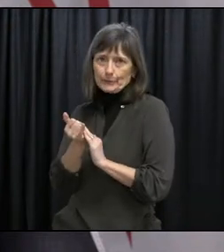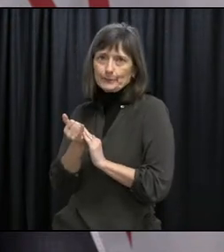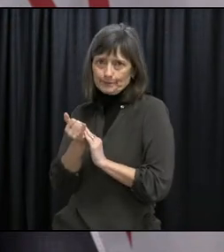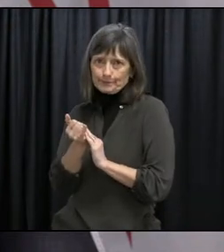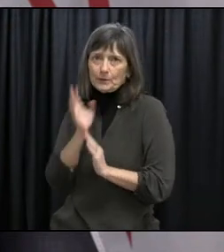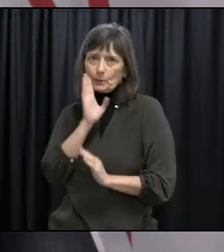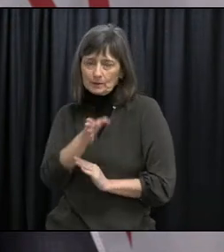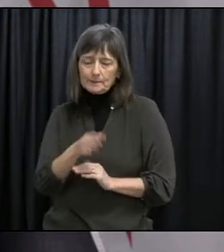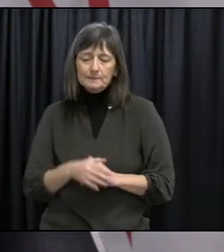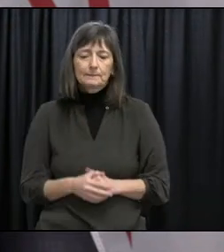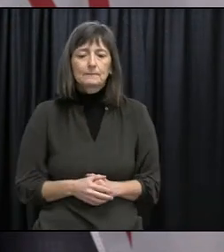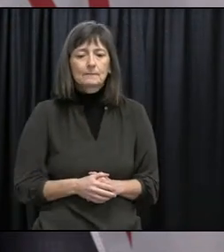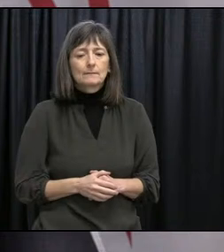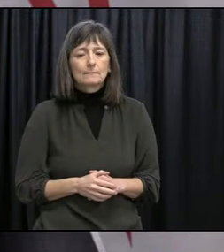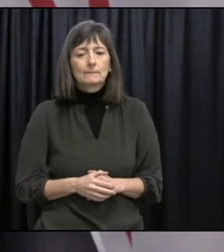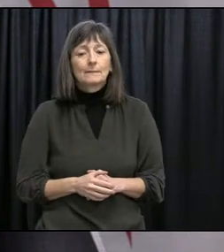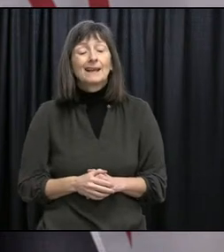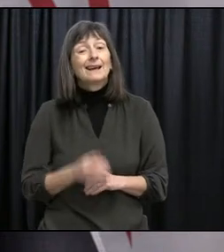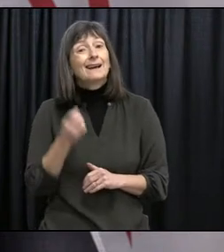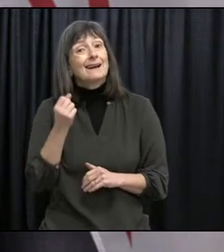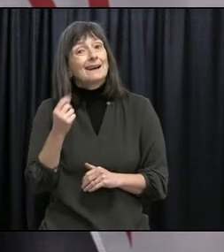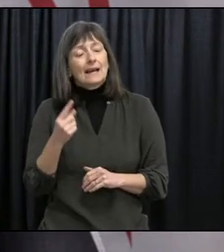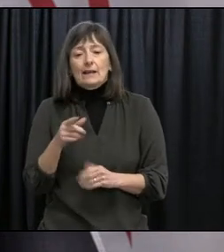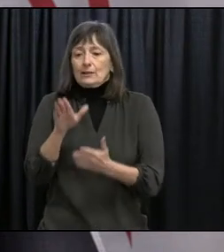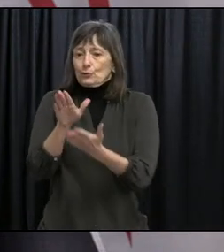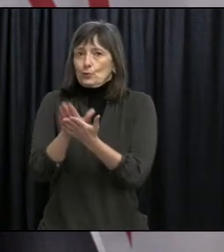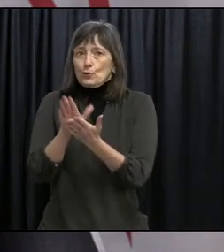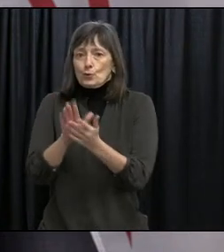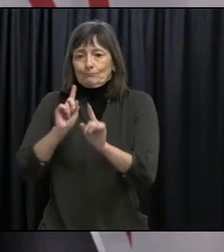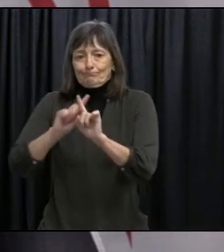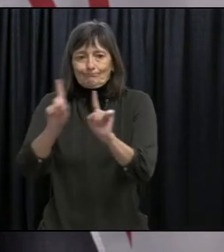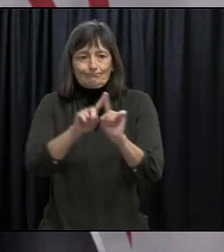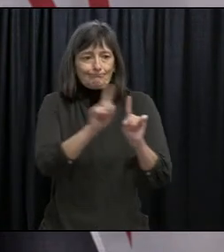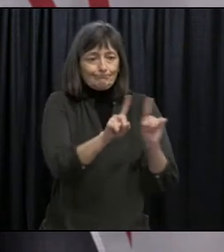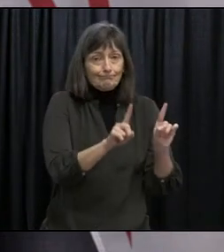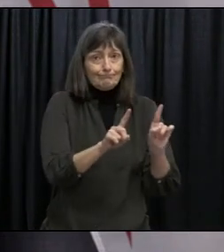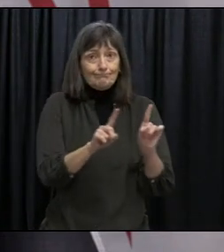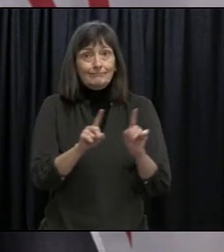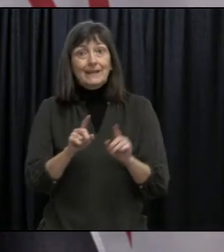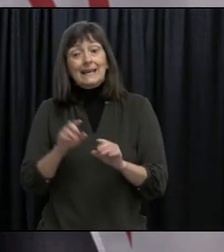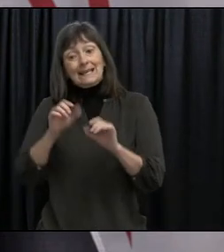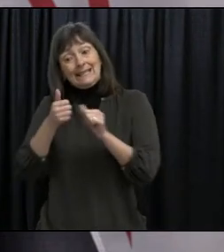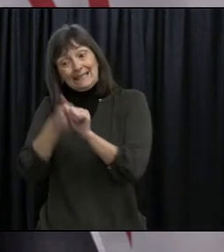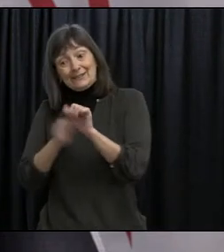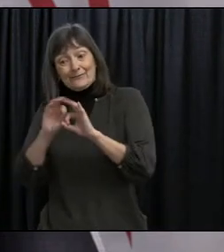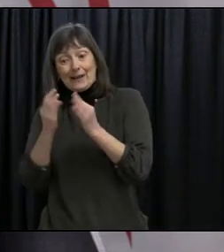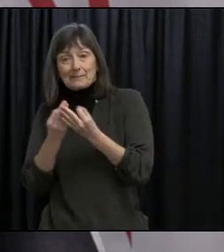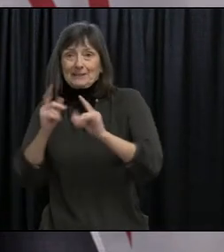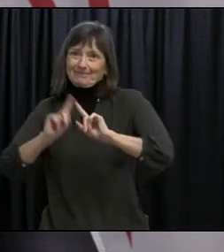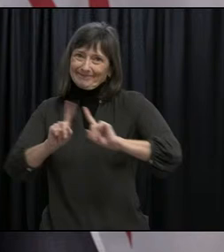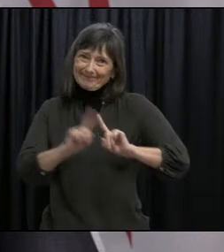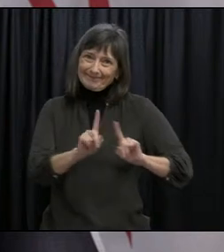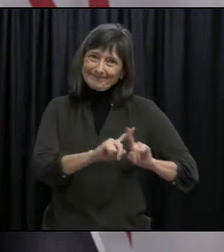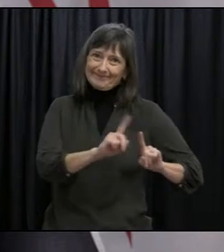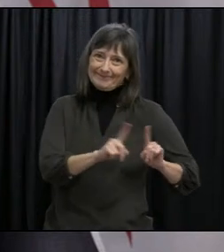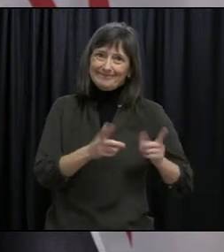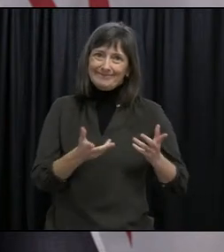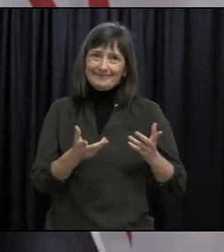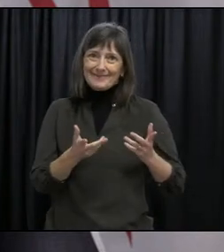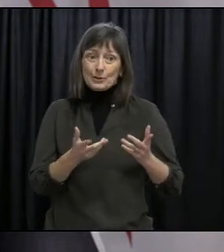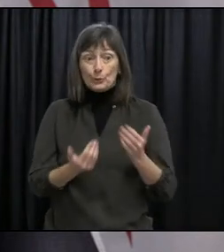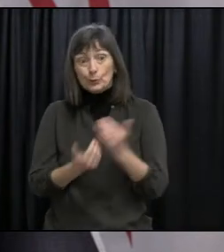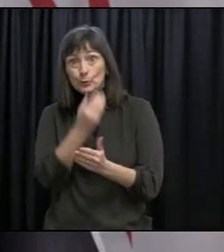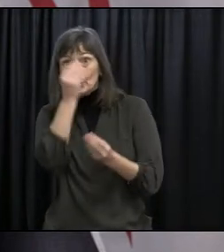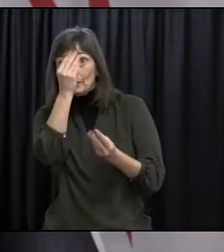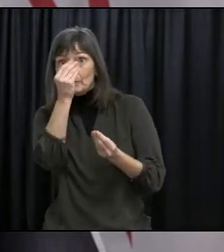That information, which may vary on a school-by-school basis or case-by-case basis, will be provided to families as information becomes